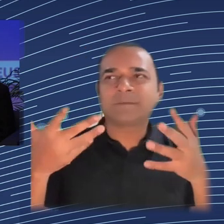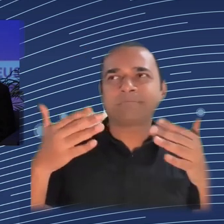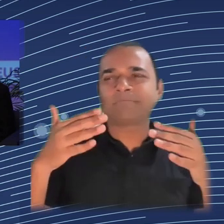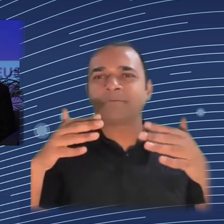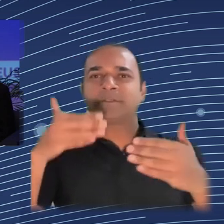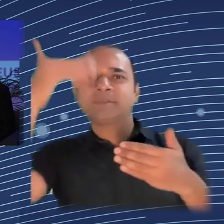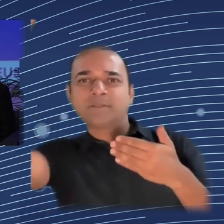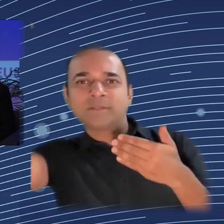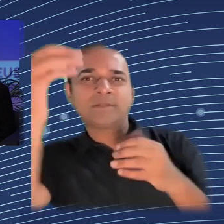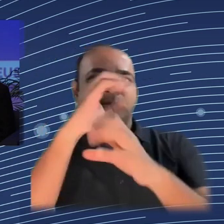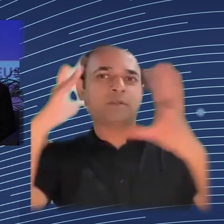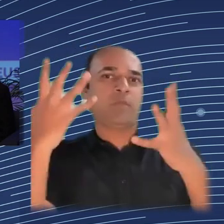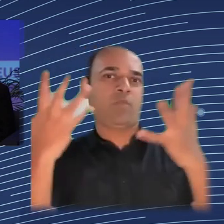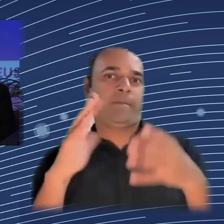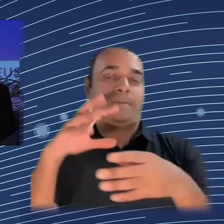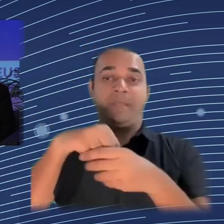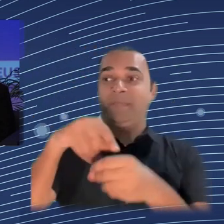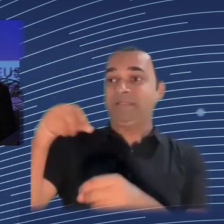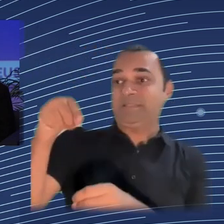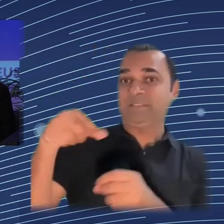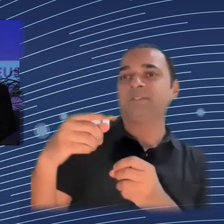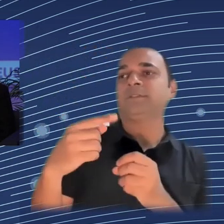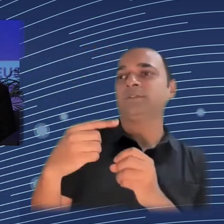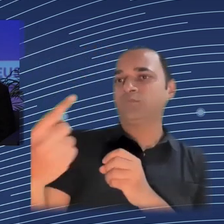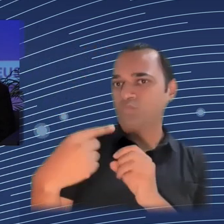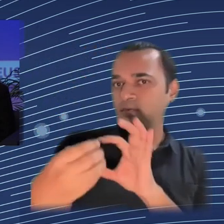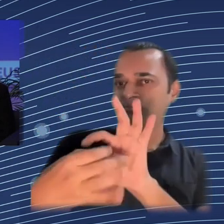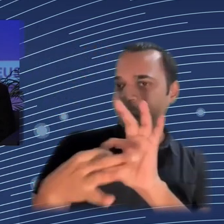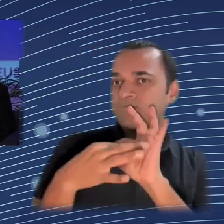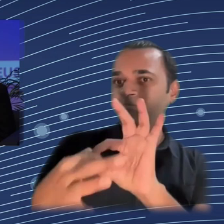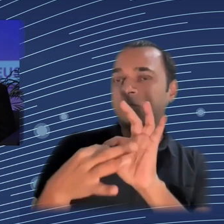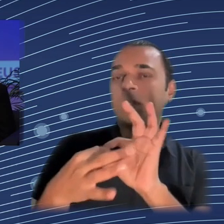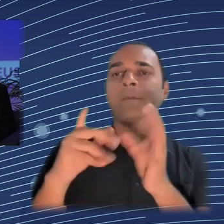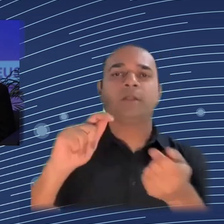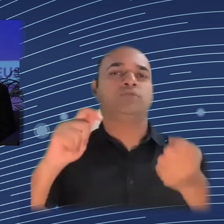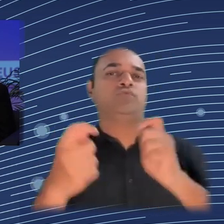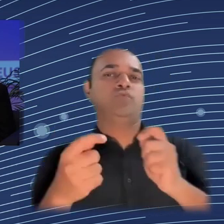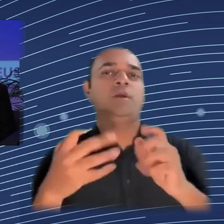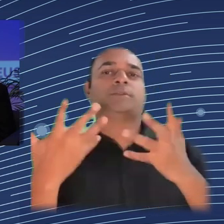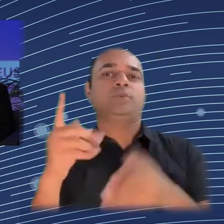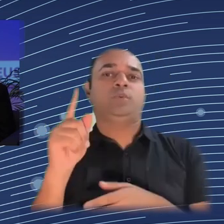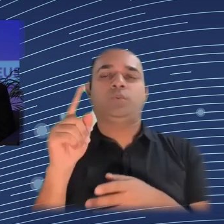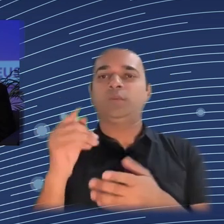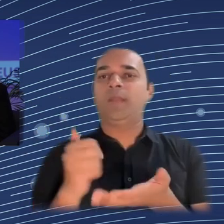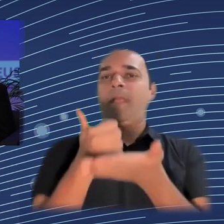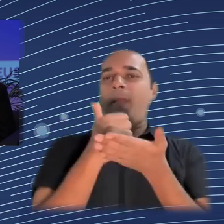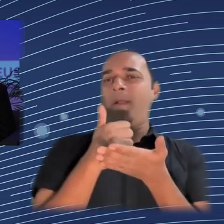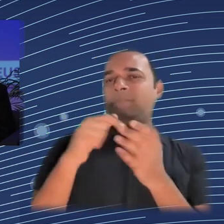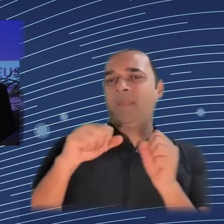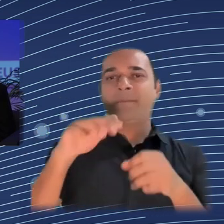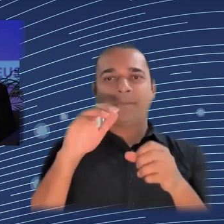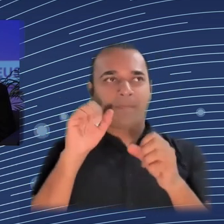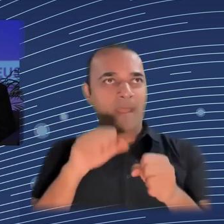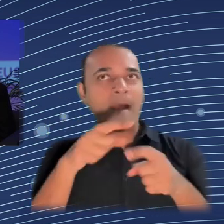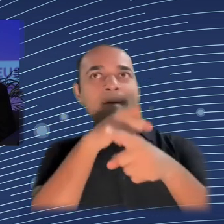know how something works and you participated in developing how that solution is shaped, then you feel more